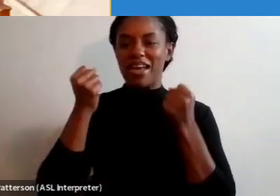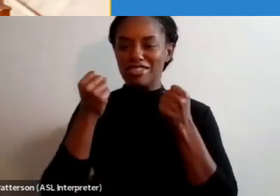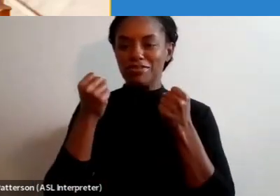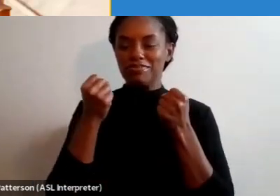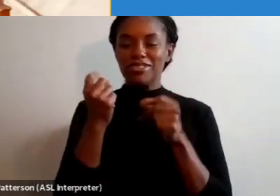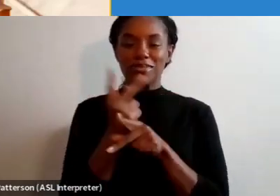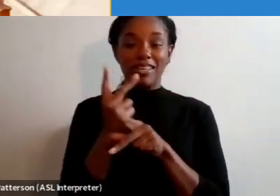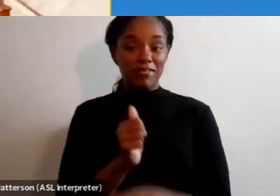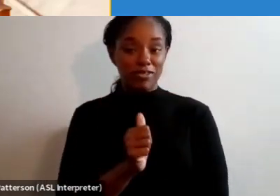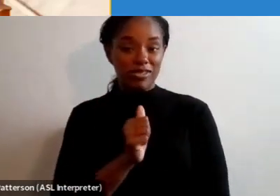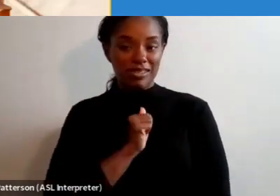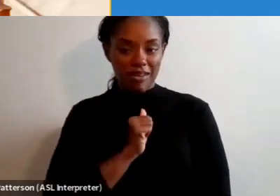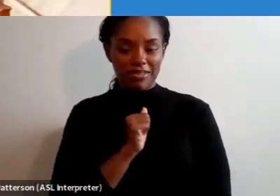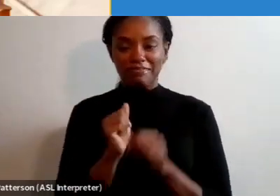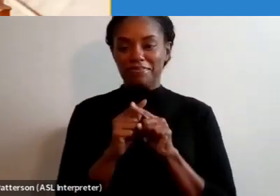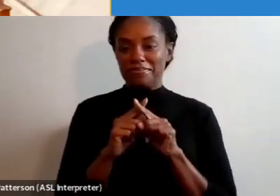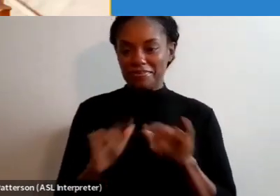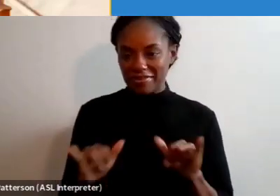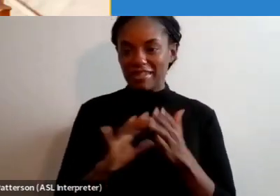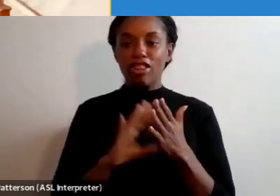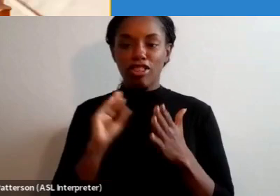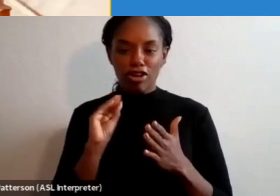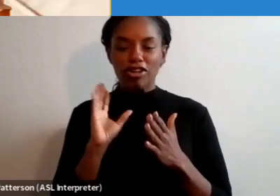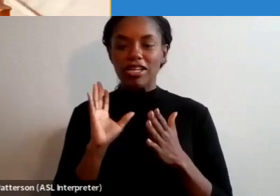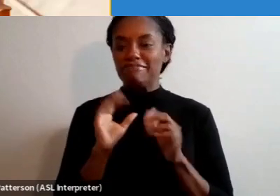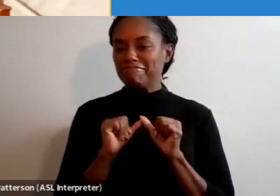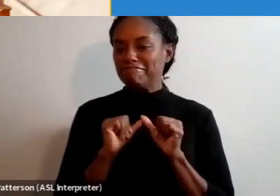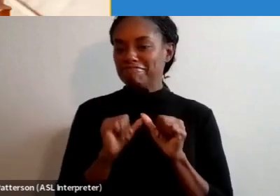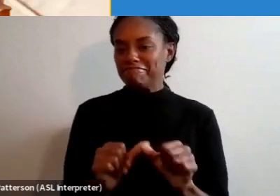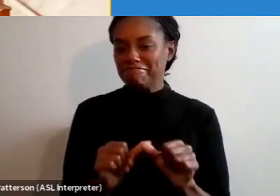ourselves while we're also learning relentlessly.